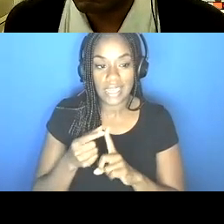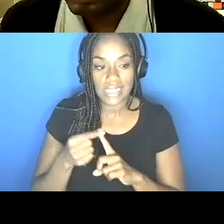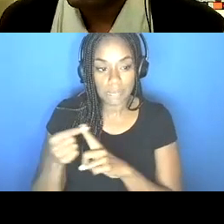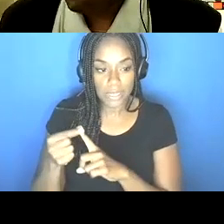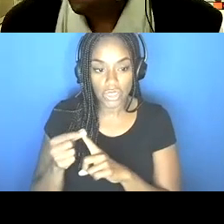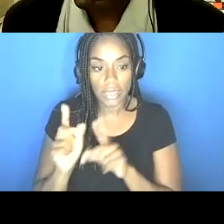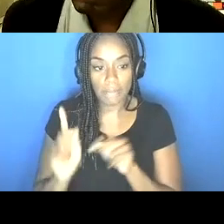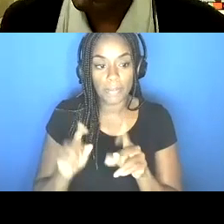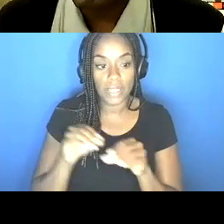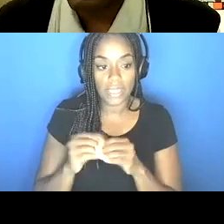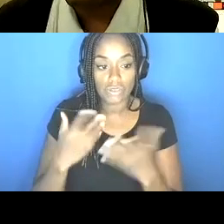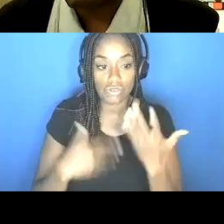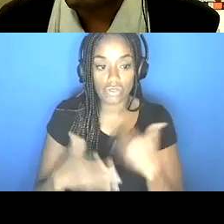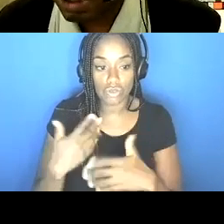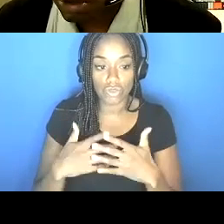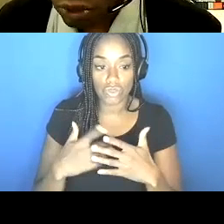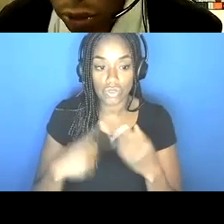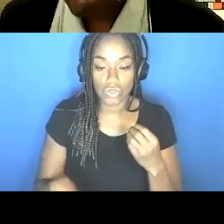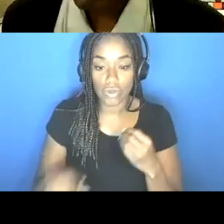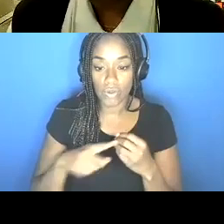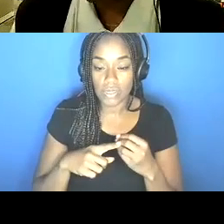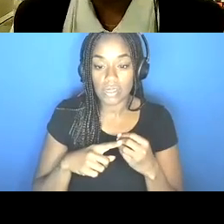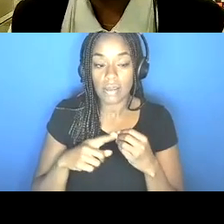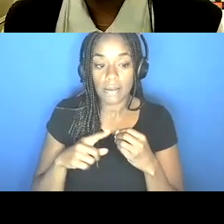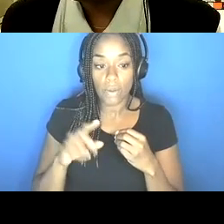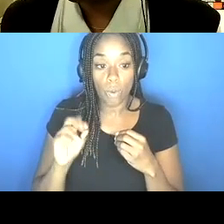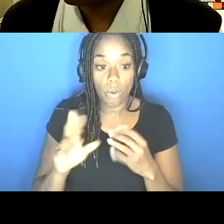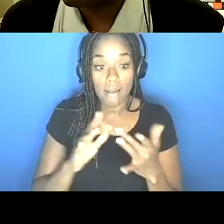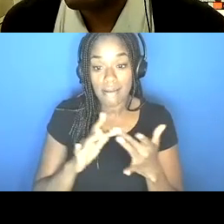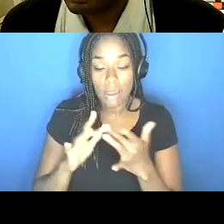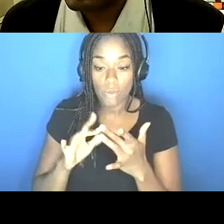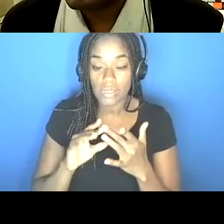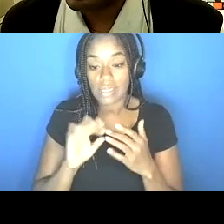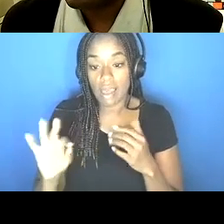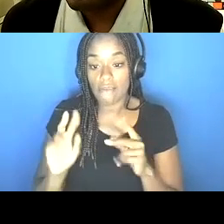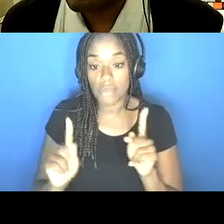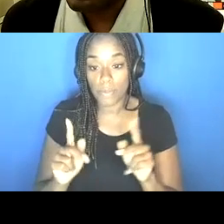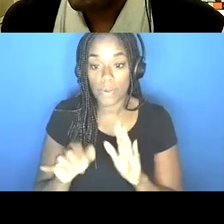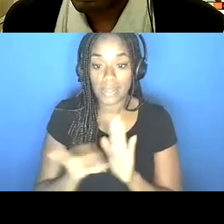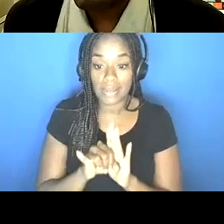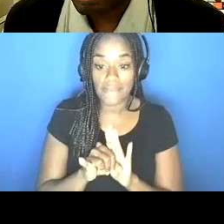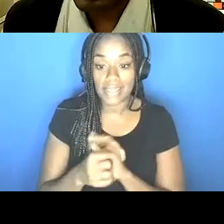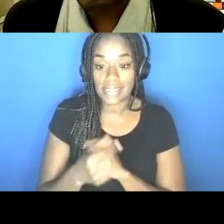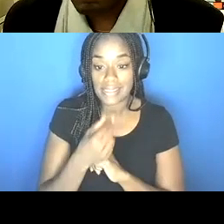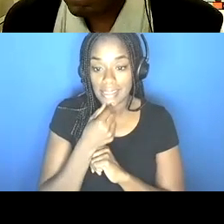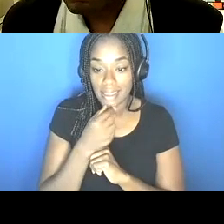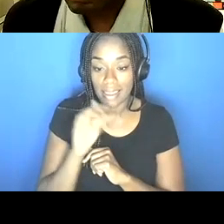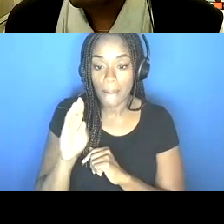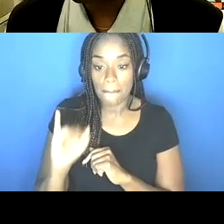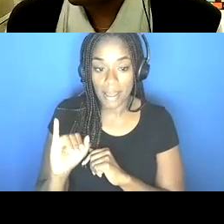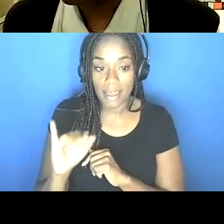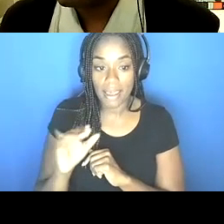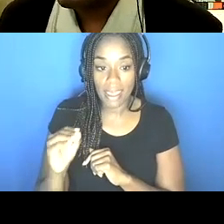or social, social or sexual, um, circles or networks of folks who are identifying as gay, uh, gay, bi, and other men